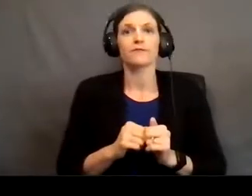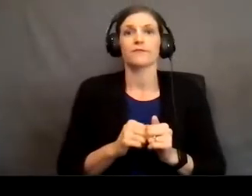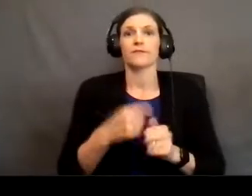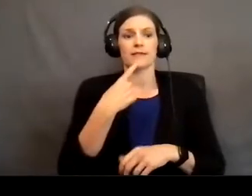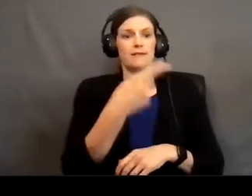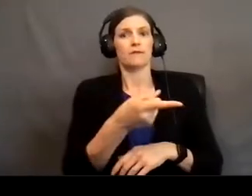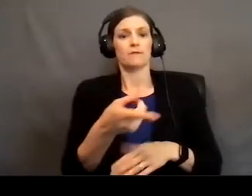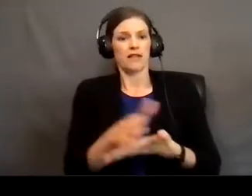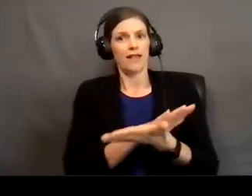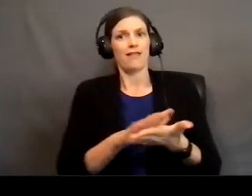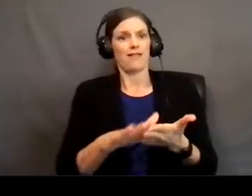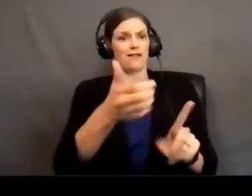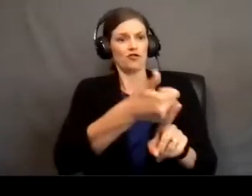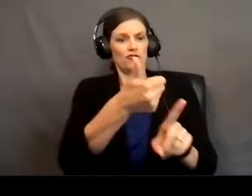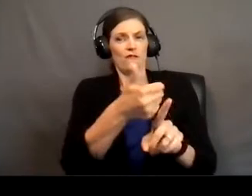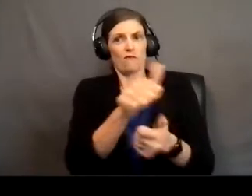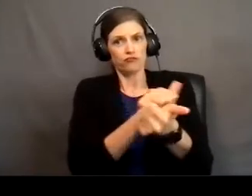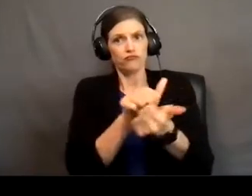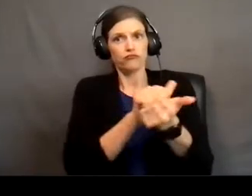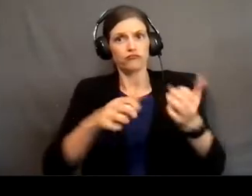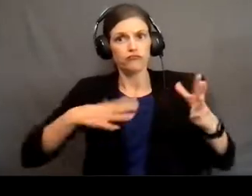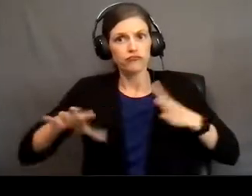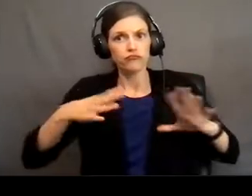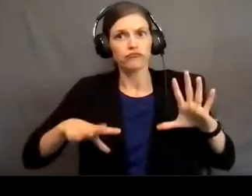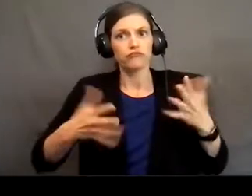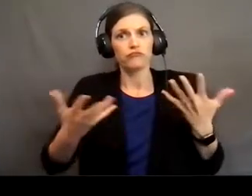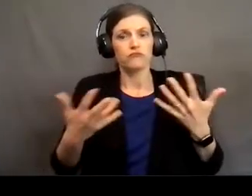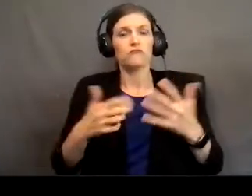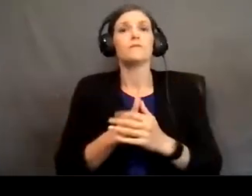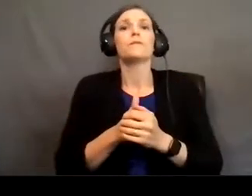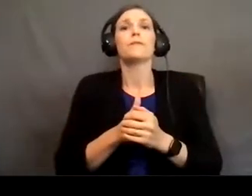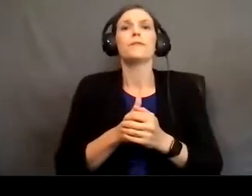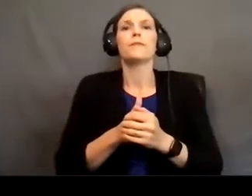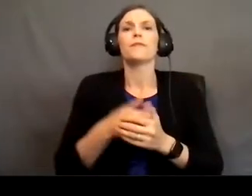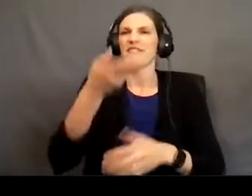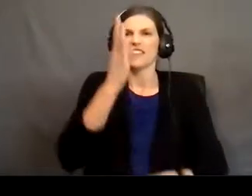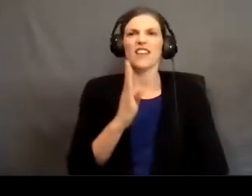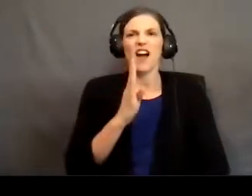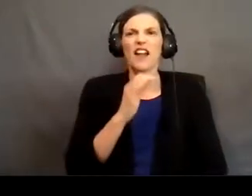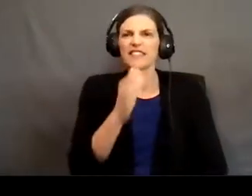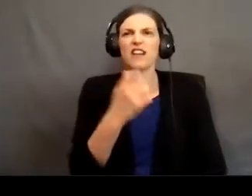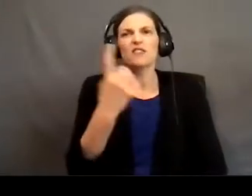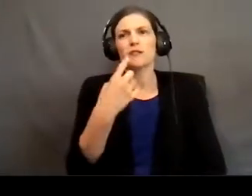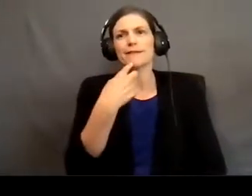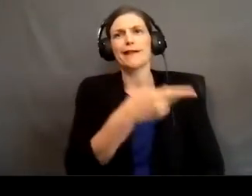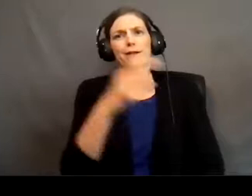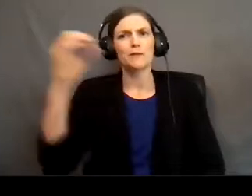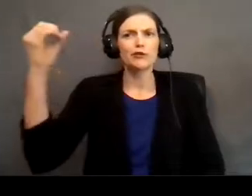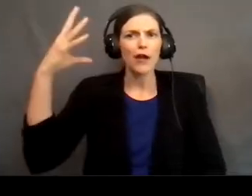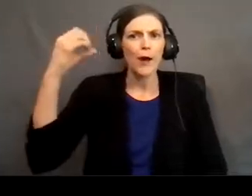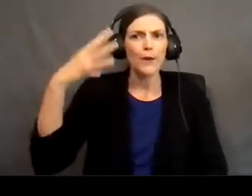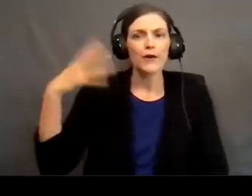says to cleanse yourselves, to wash your garments, wash your clothes. And God isn't just saying to take a shower,